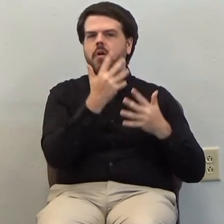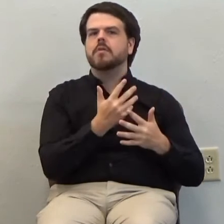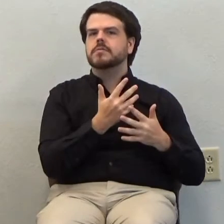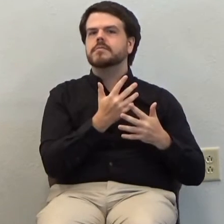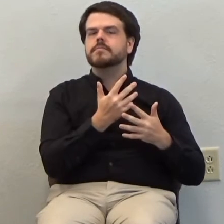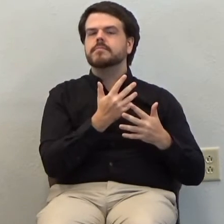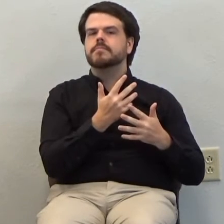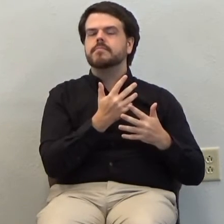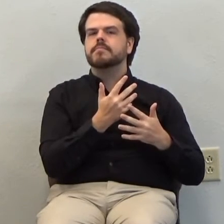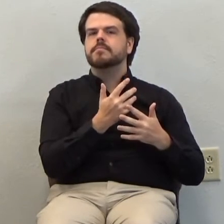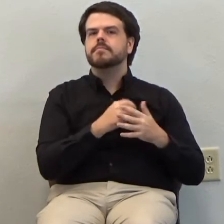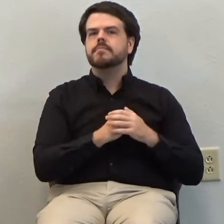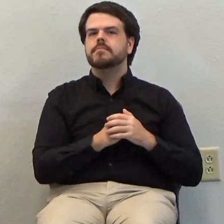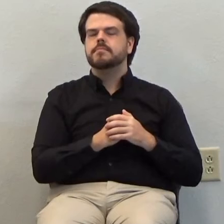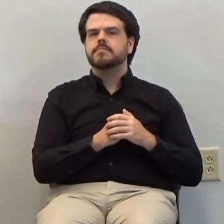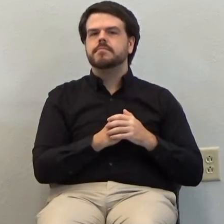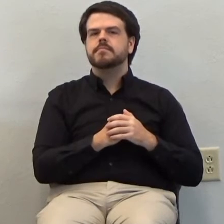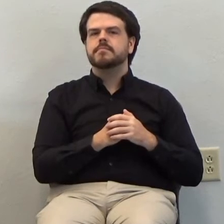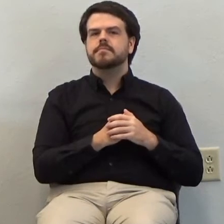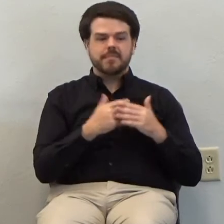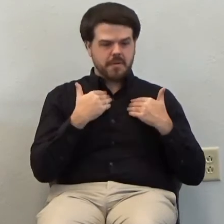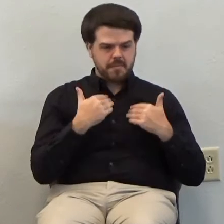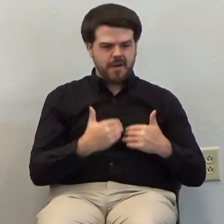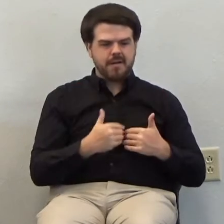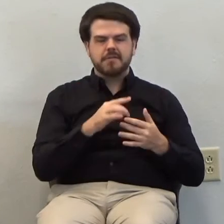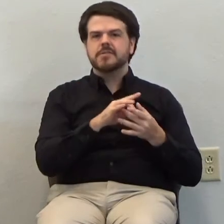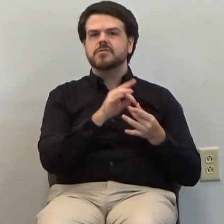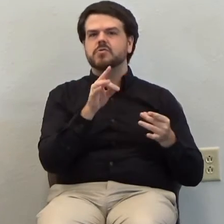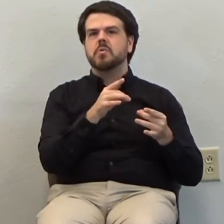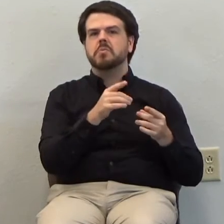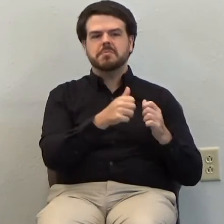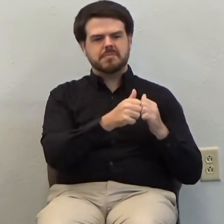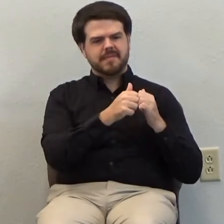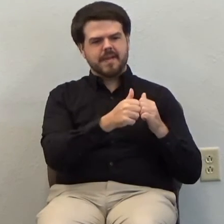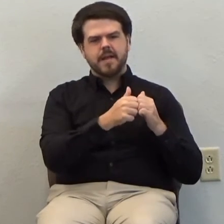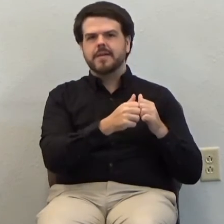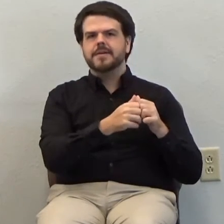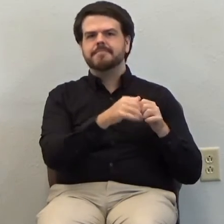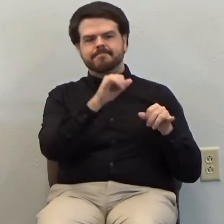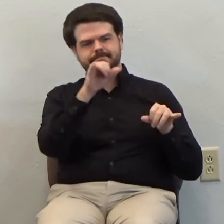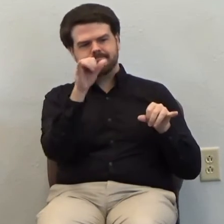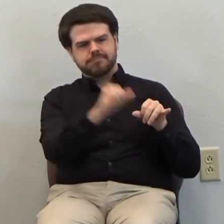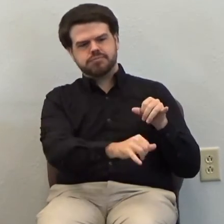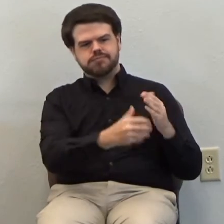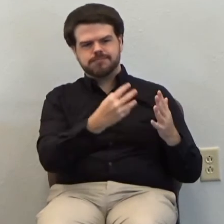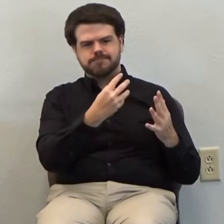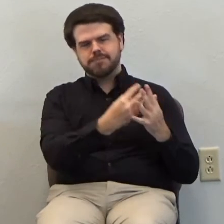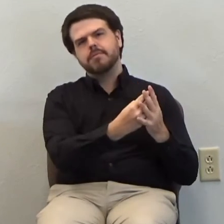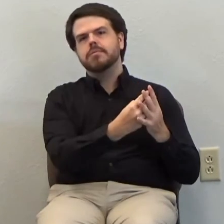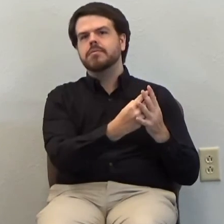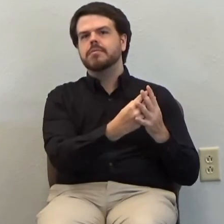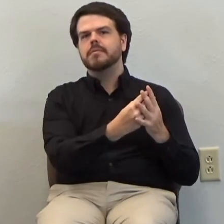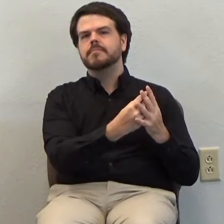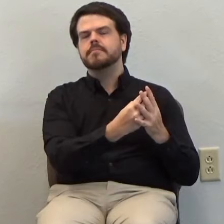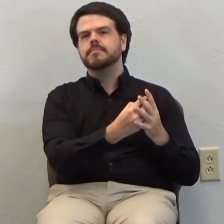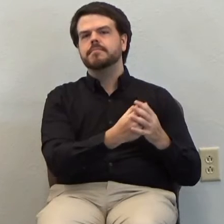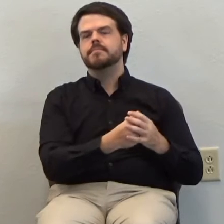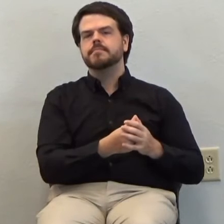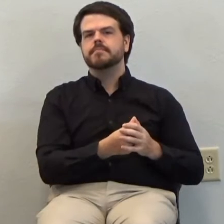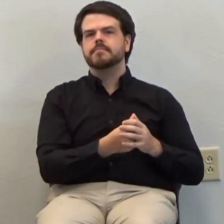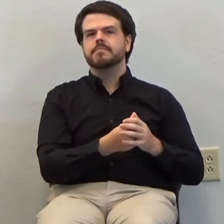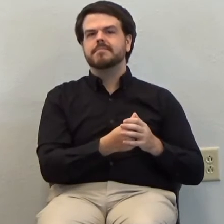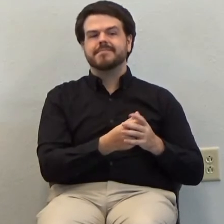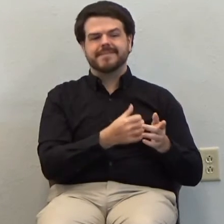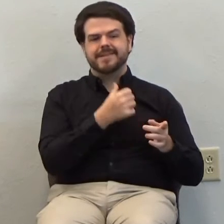Christ. And then body and soul they are brought back together not to be